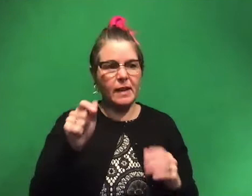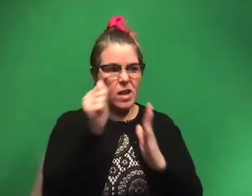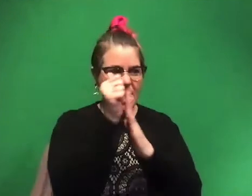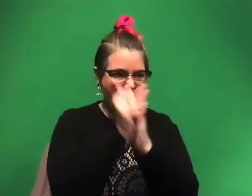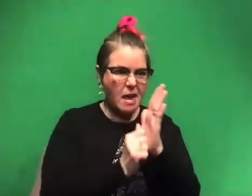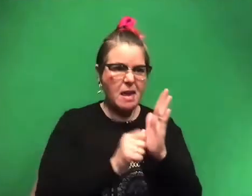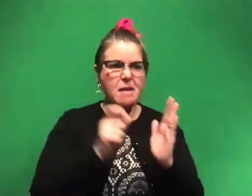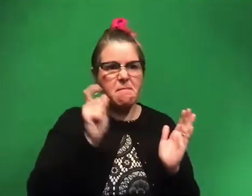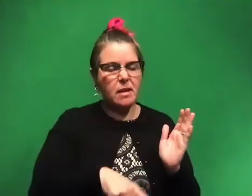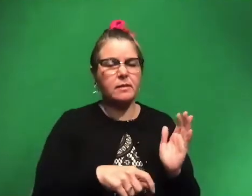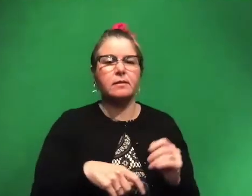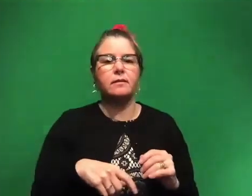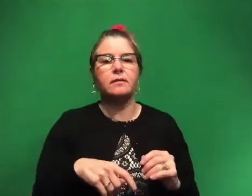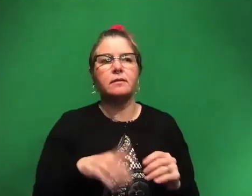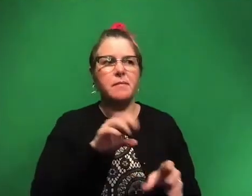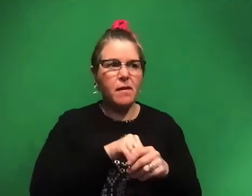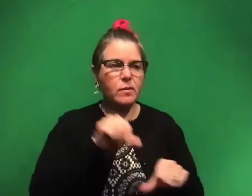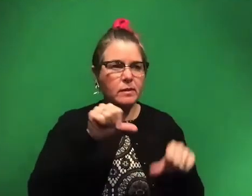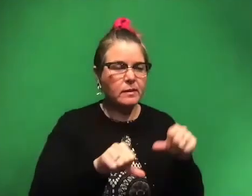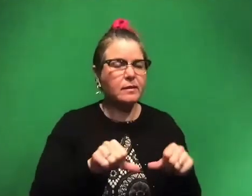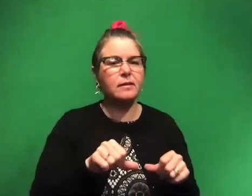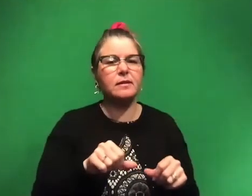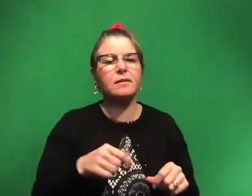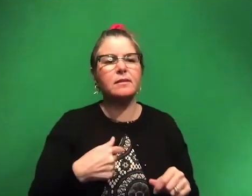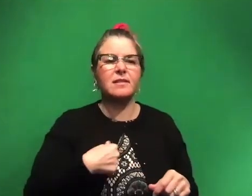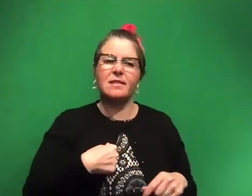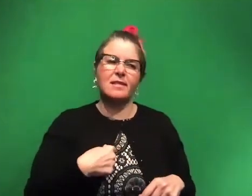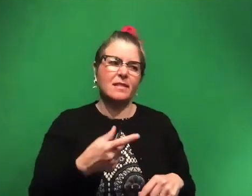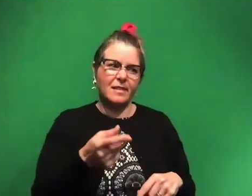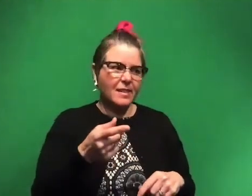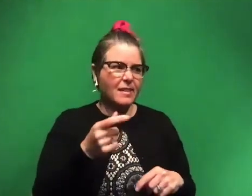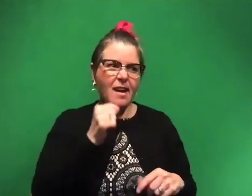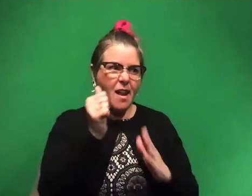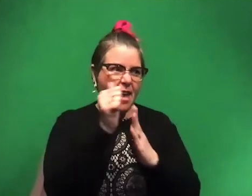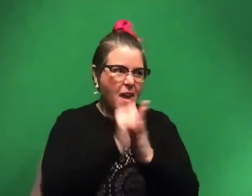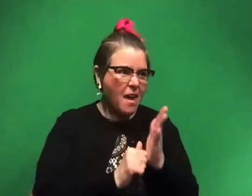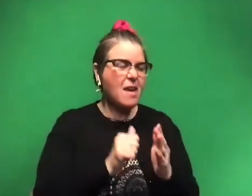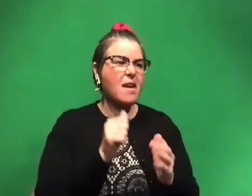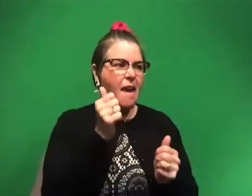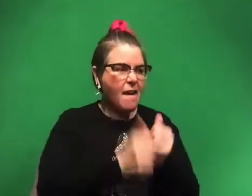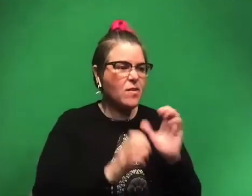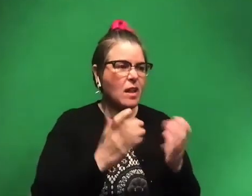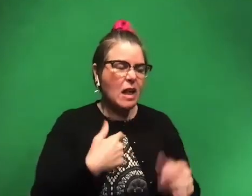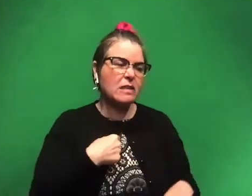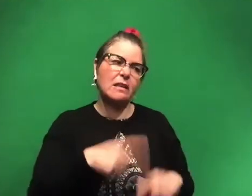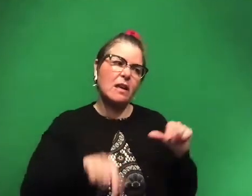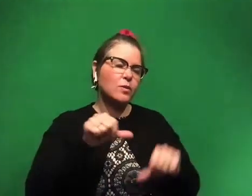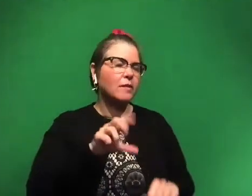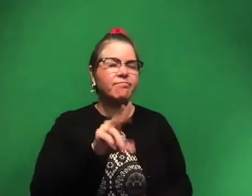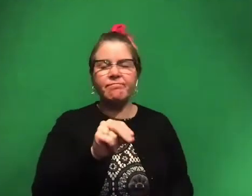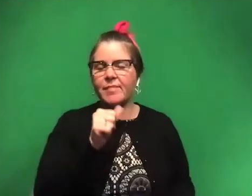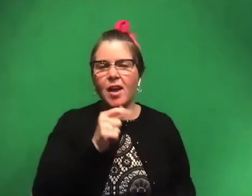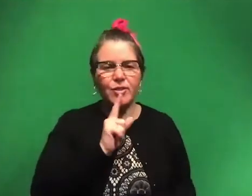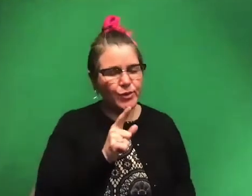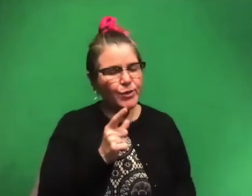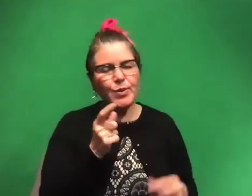A's, um, to be in science and it's not cut out for me if I don't, you know, make an A in everything. Not true. You can contribute to